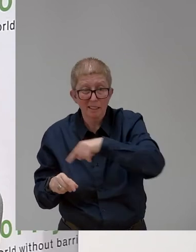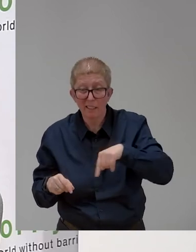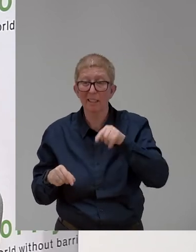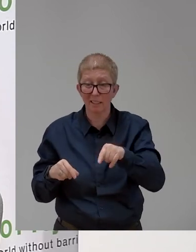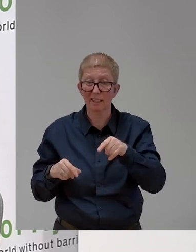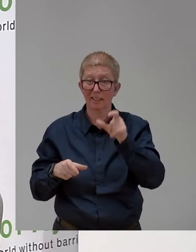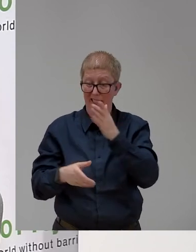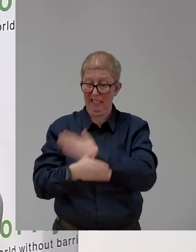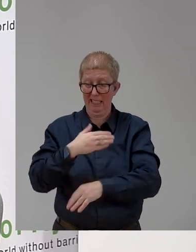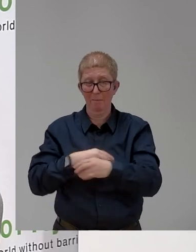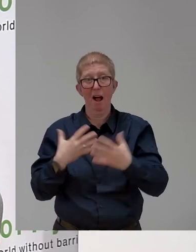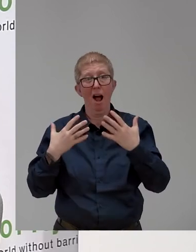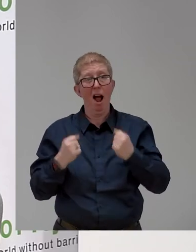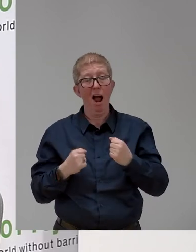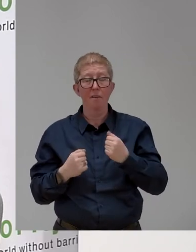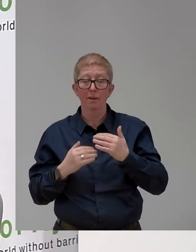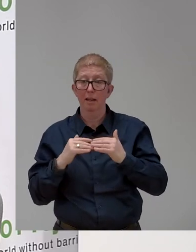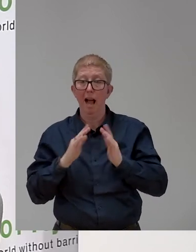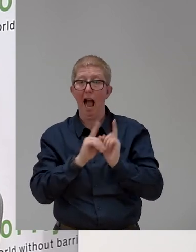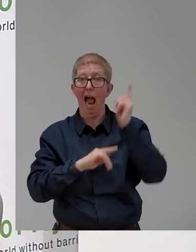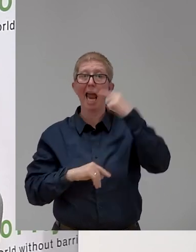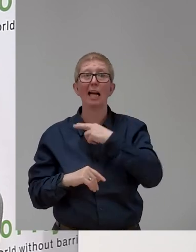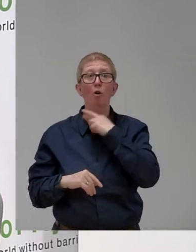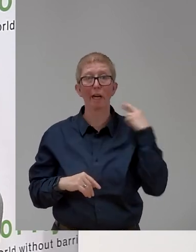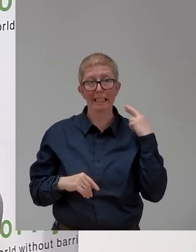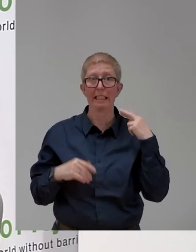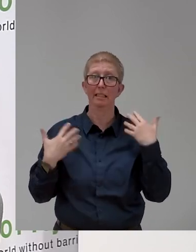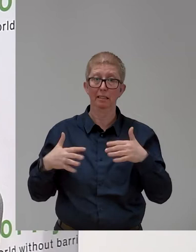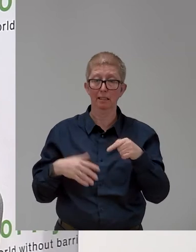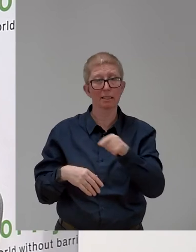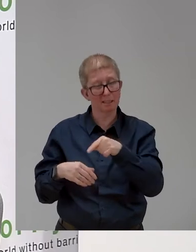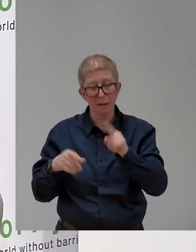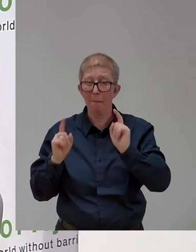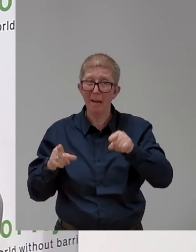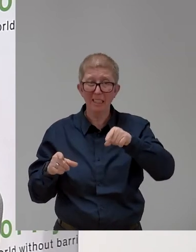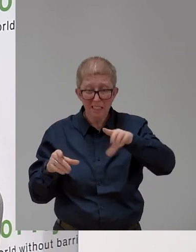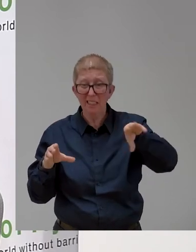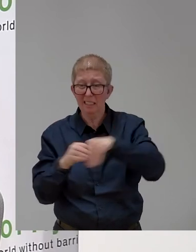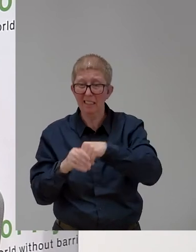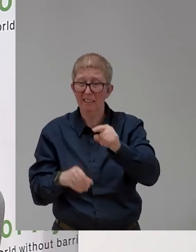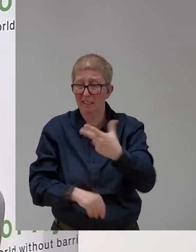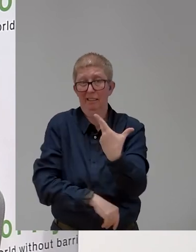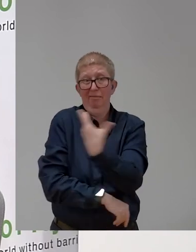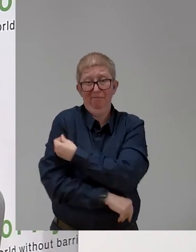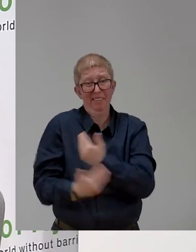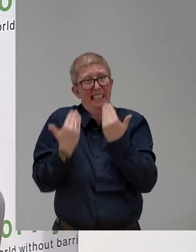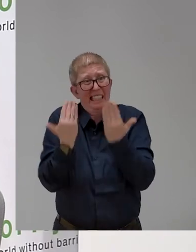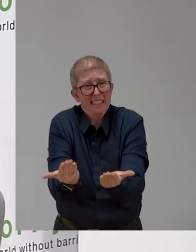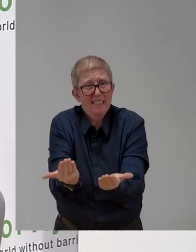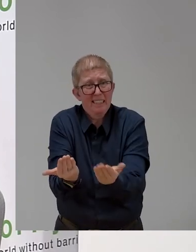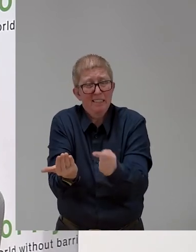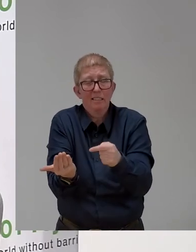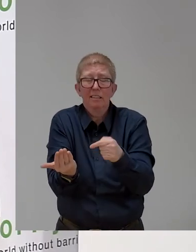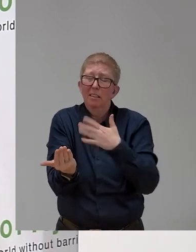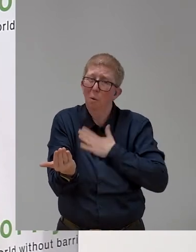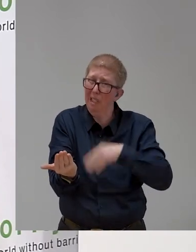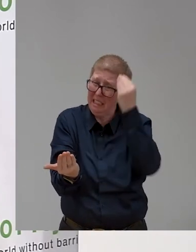they also need to be there at the first row. So that is one of the things I really want to underline. And whoever is